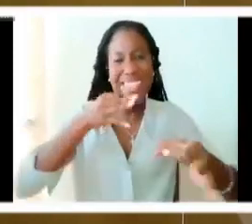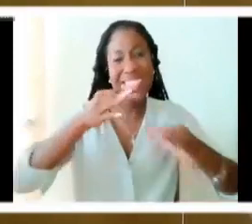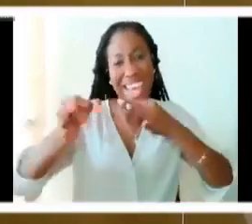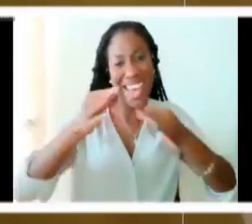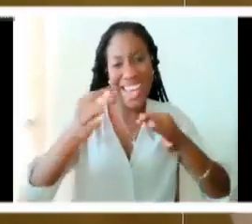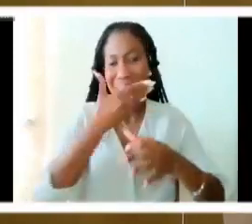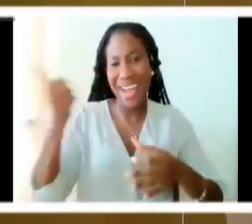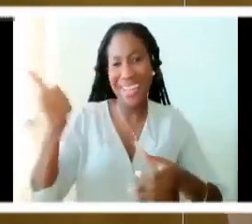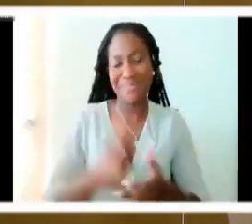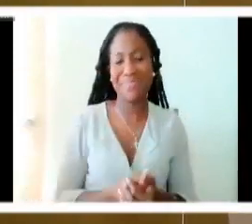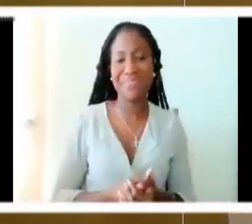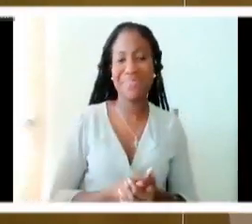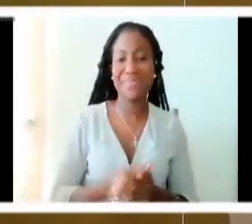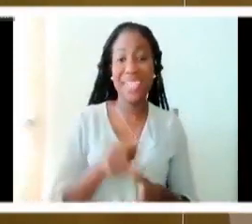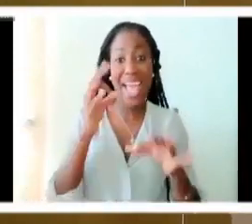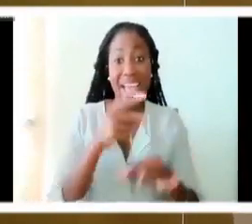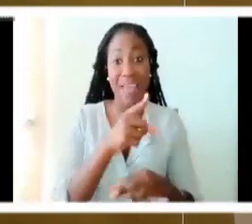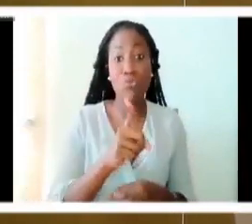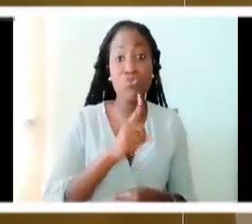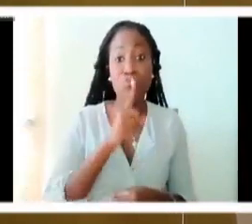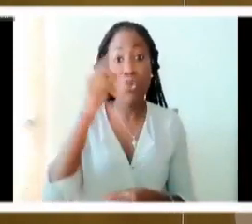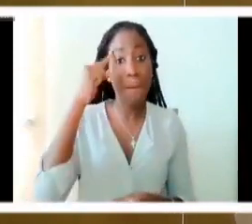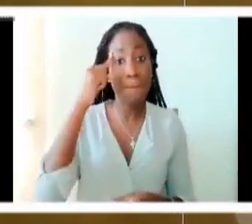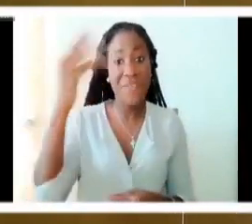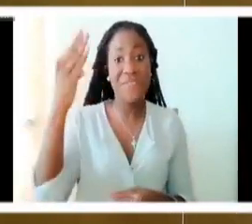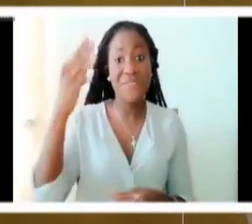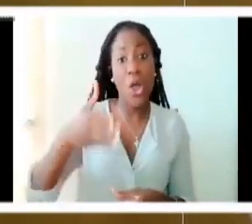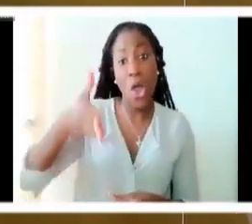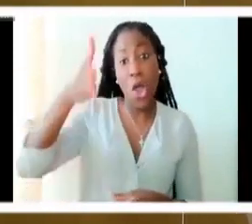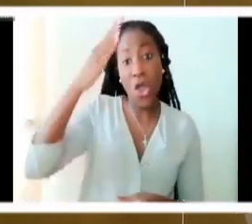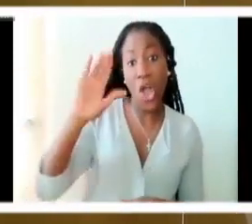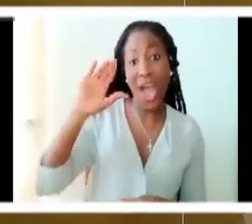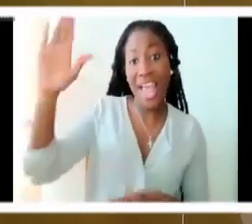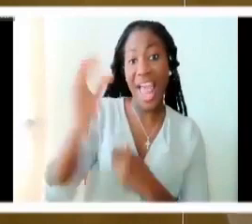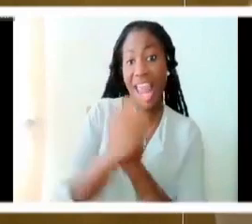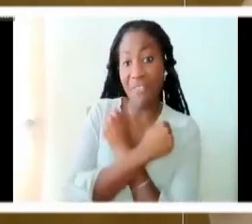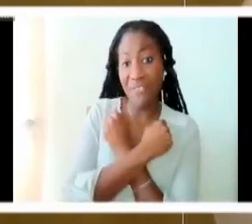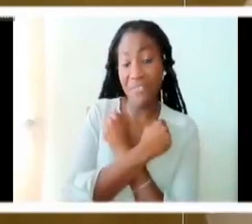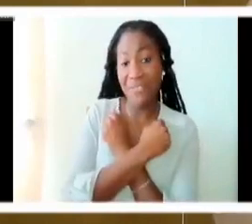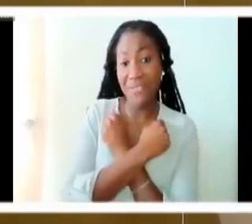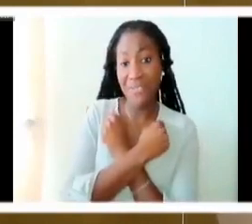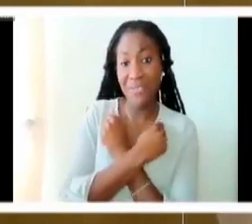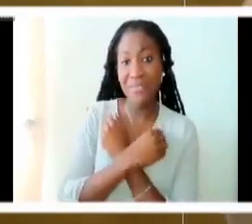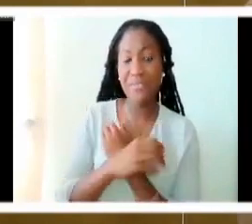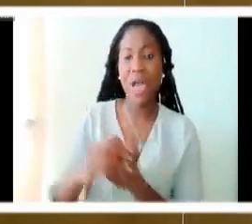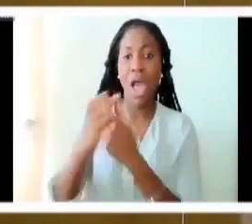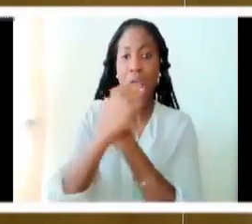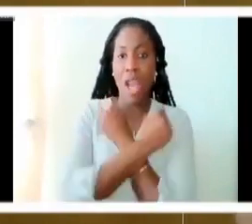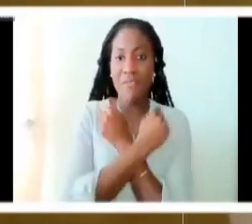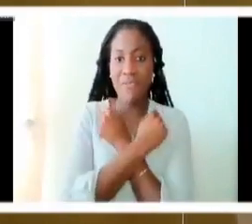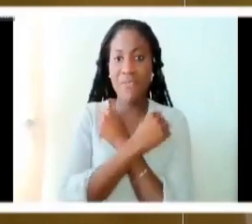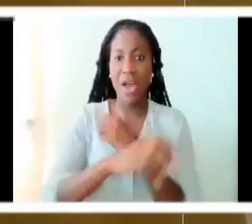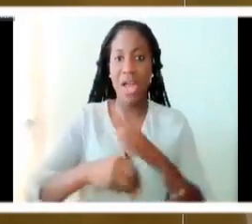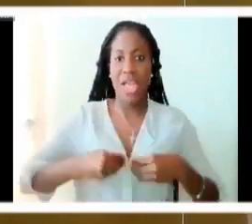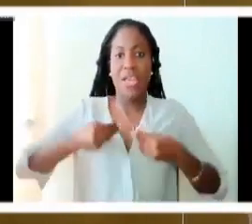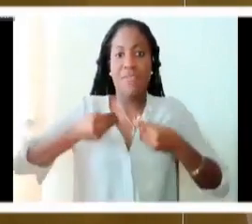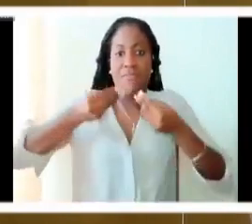If we really believe that God is love, love always flows outside of itself to the other.